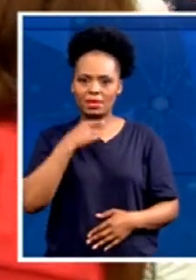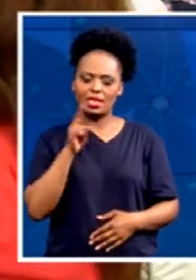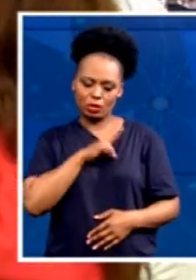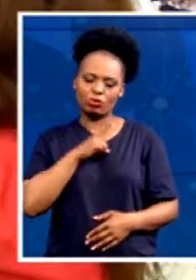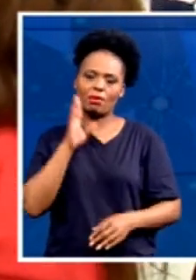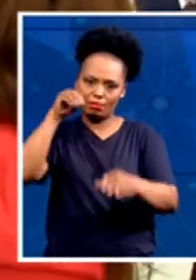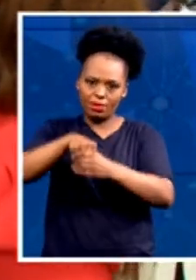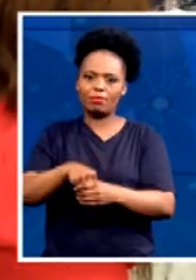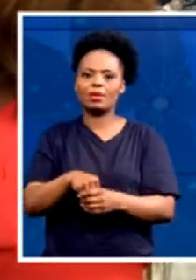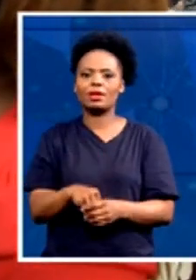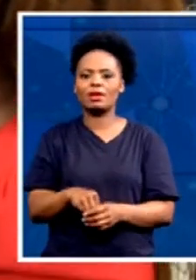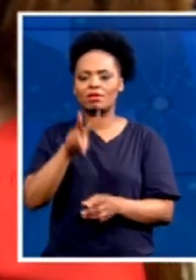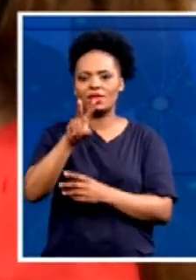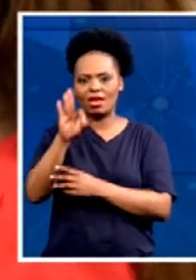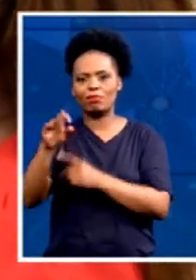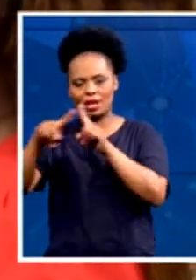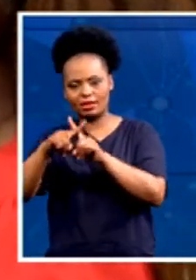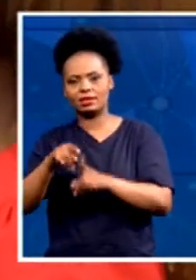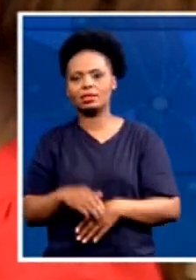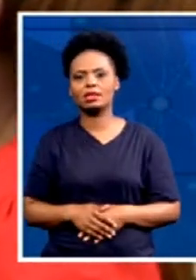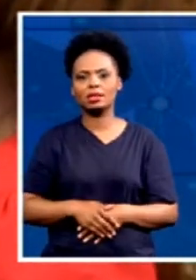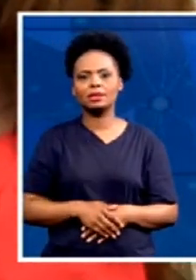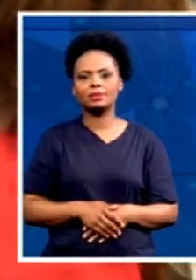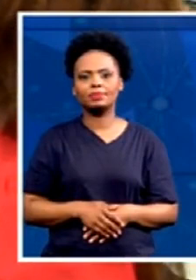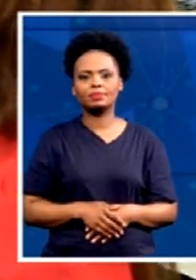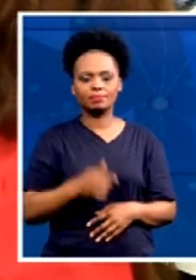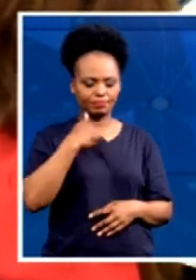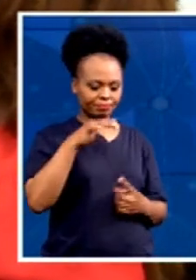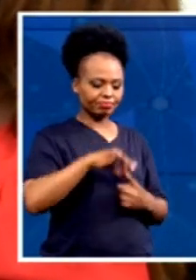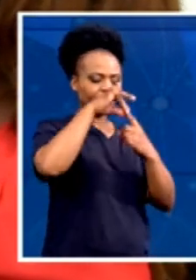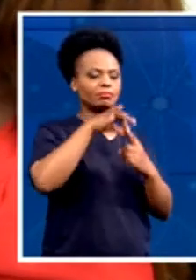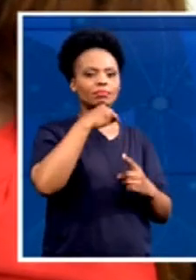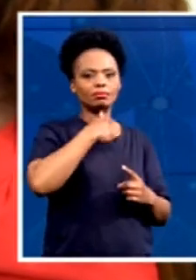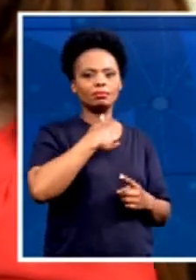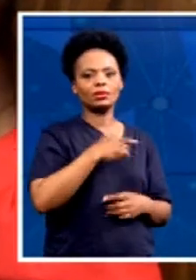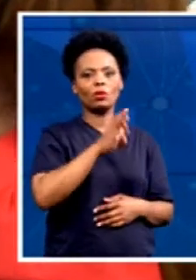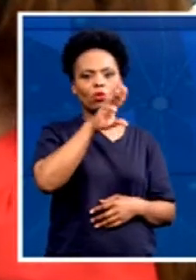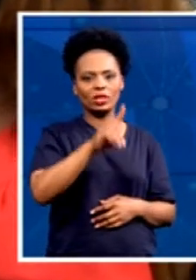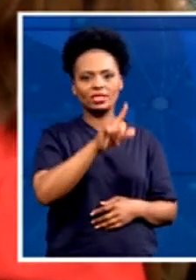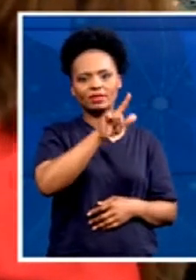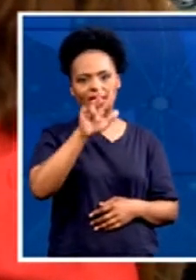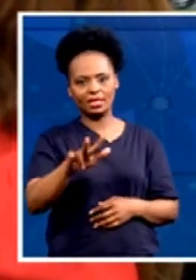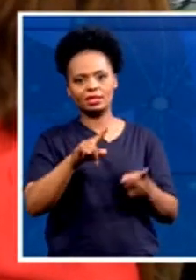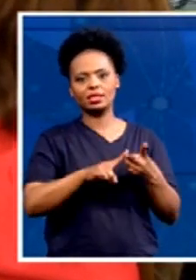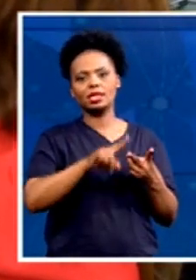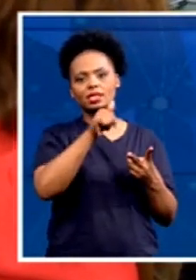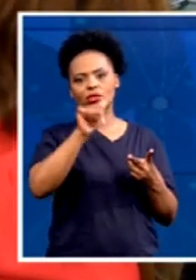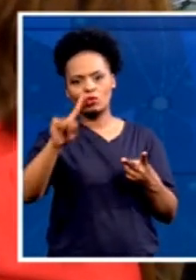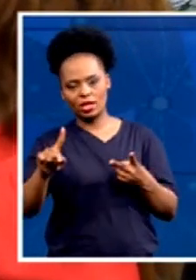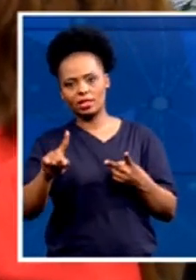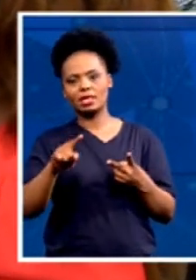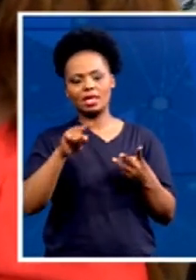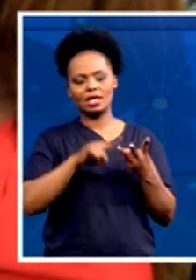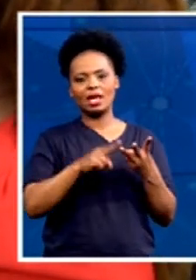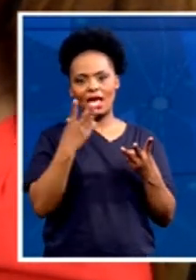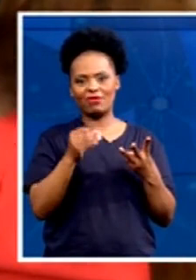In which ward? In which area? Ward 78, Ward 61. I've got three wards. And hopefully I can